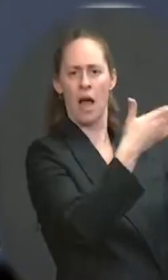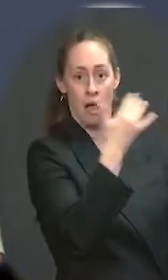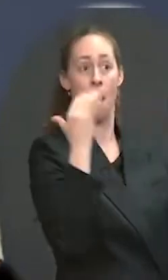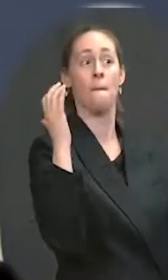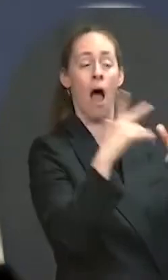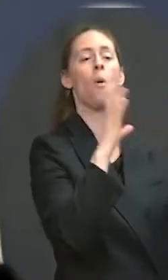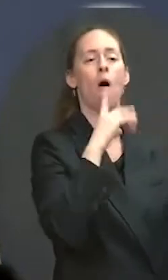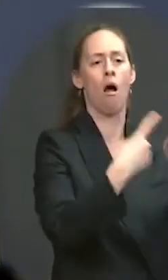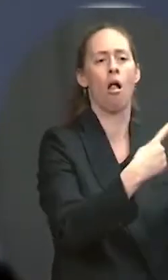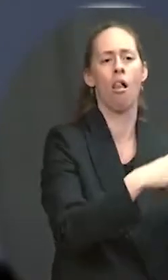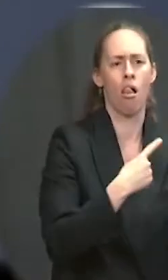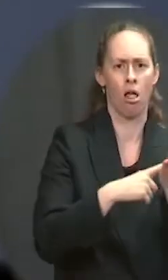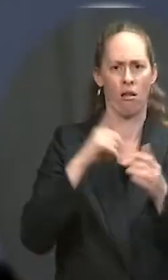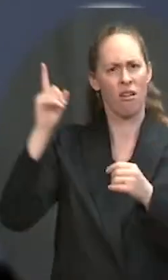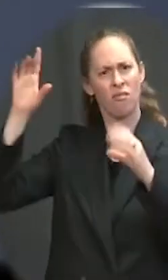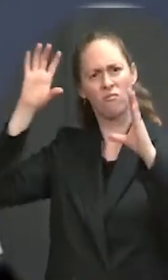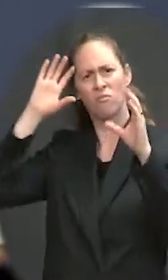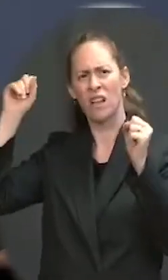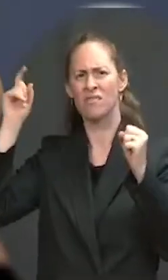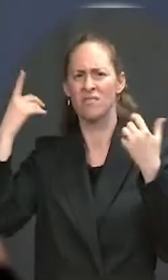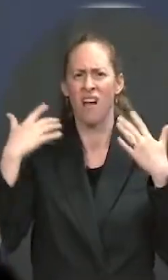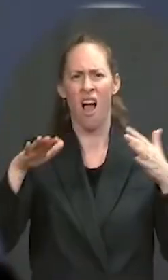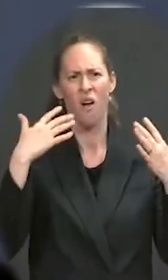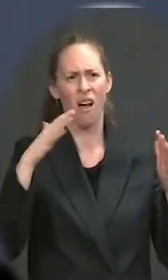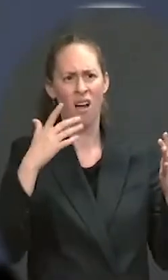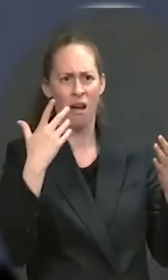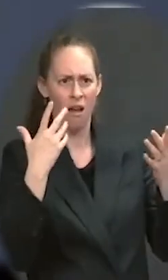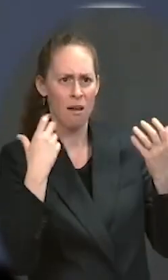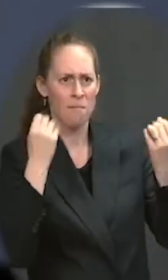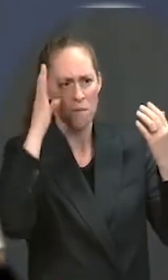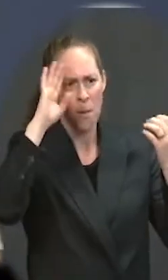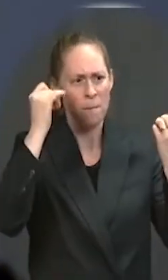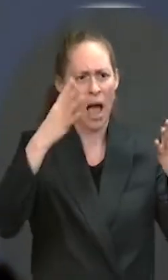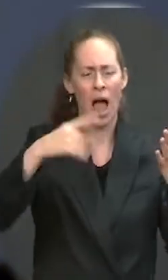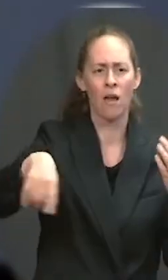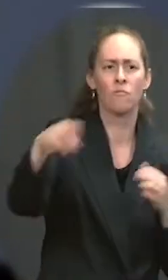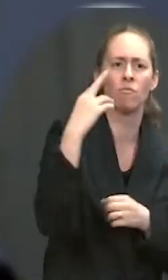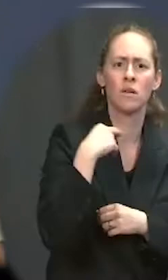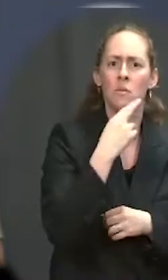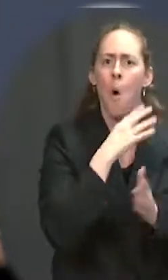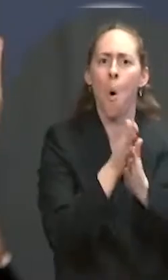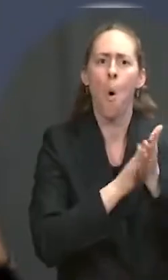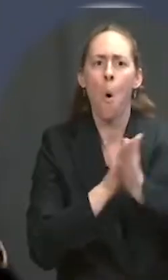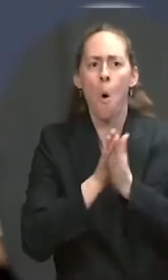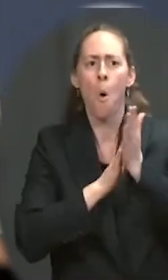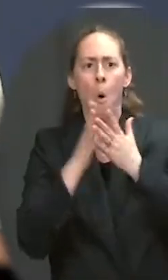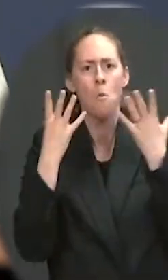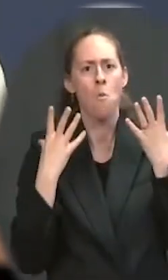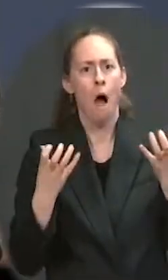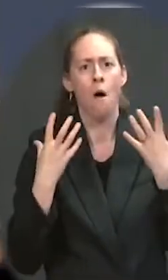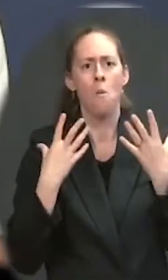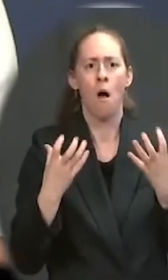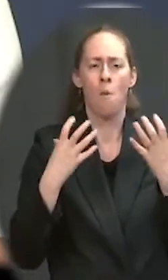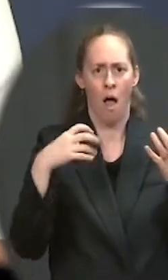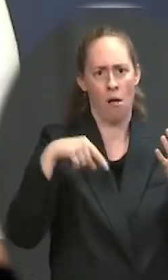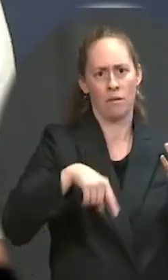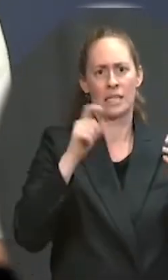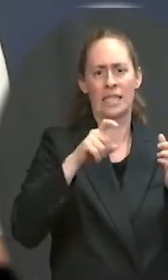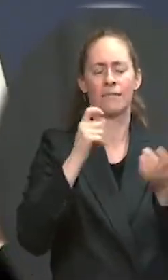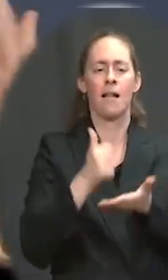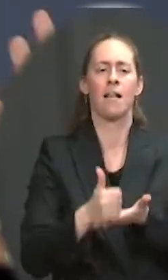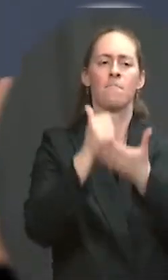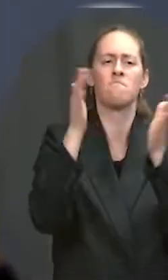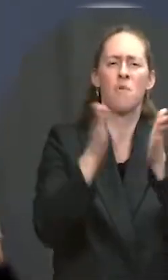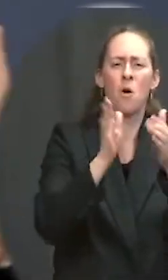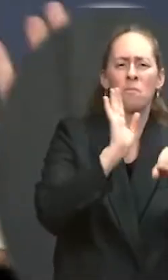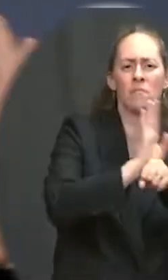large interest in this program. And there are great needs across the country from these small businesses, from these restaurants that